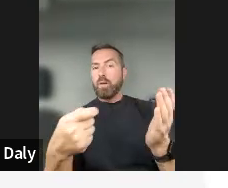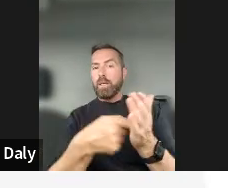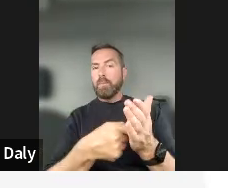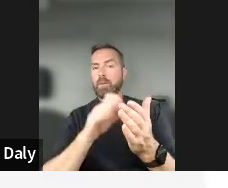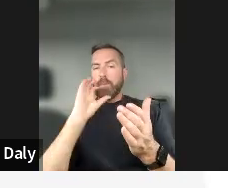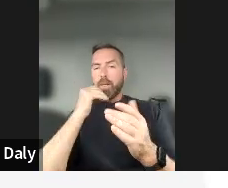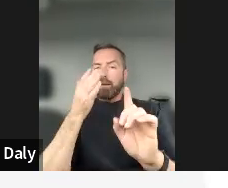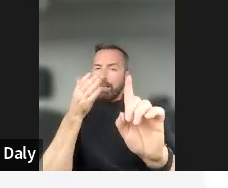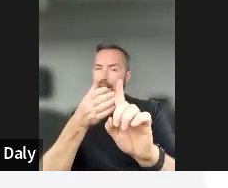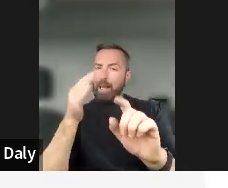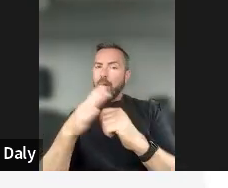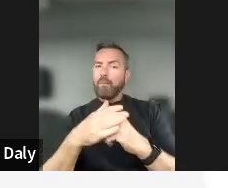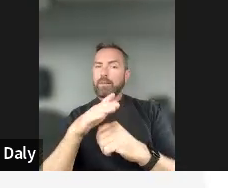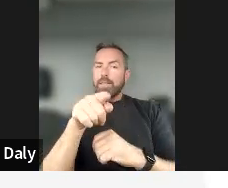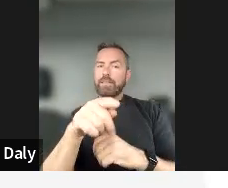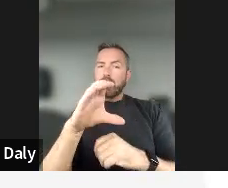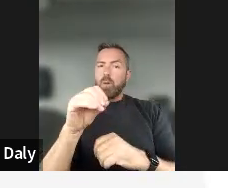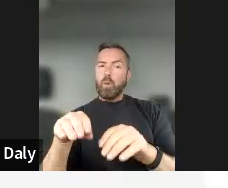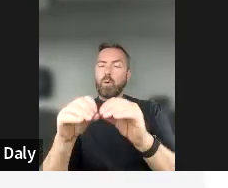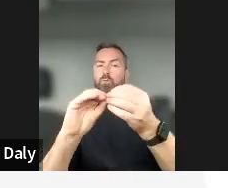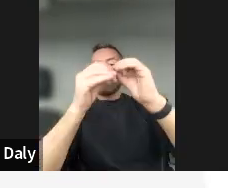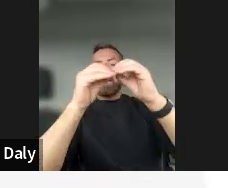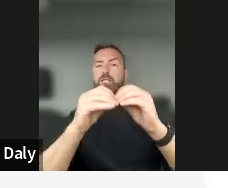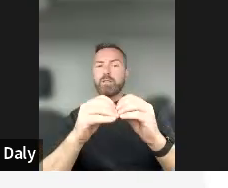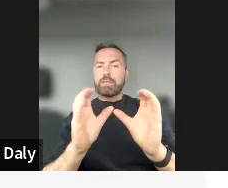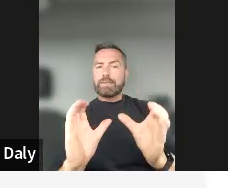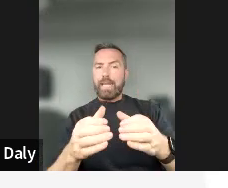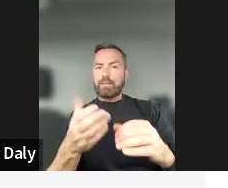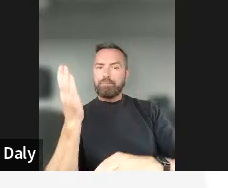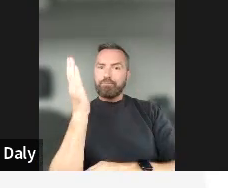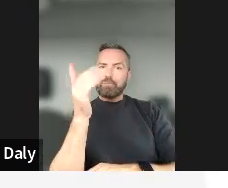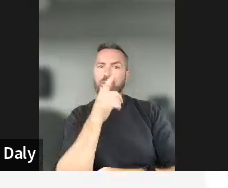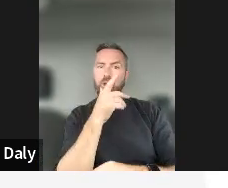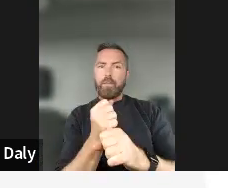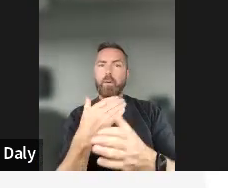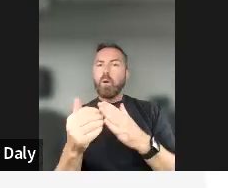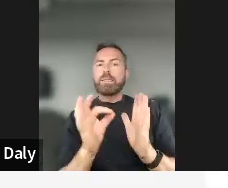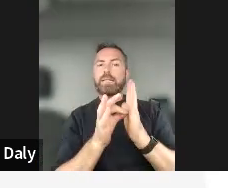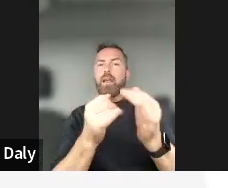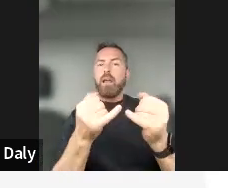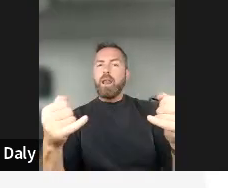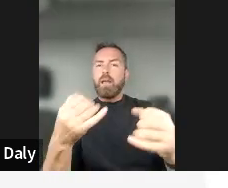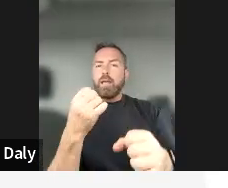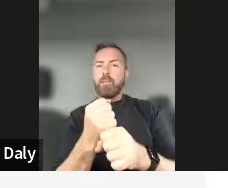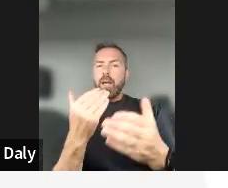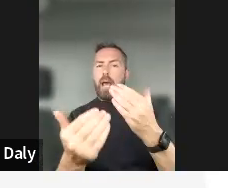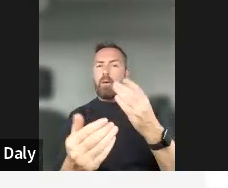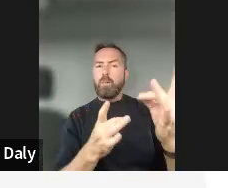co-creation session is also to come up with guidelines on how we can make digital transformation more inclusive.